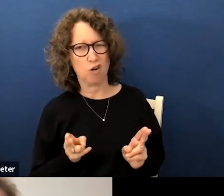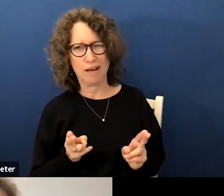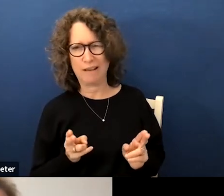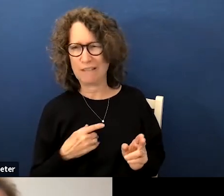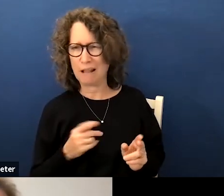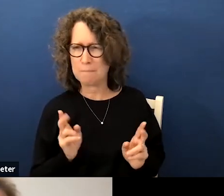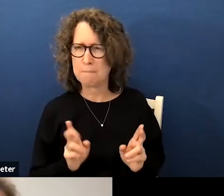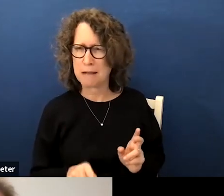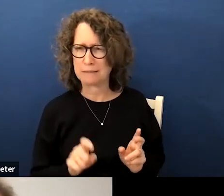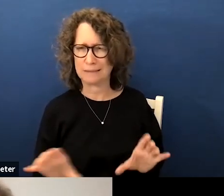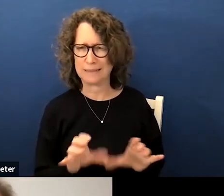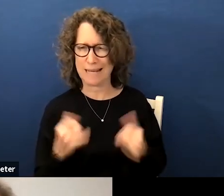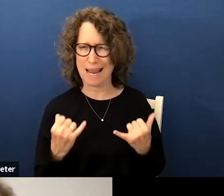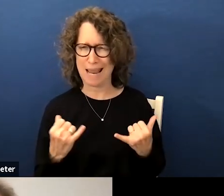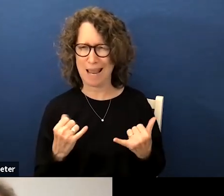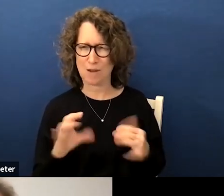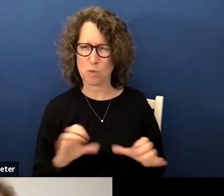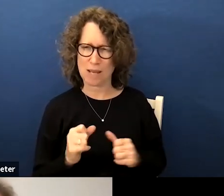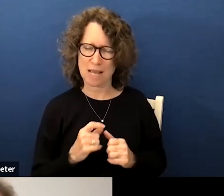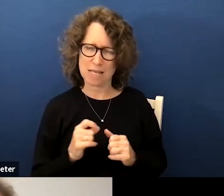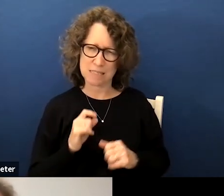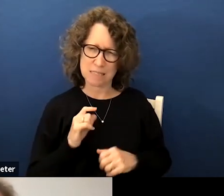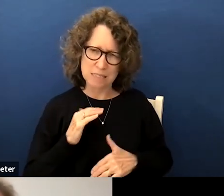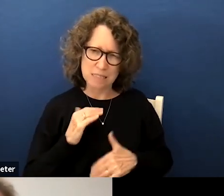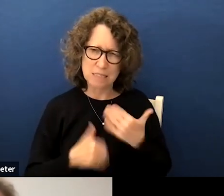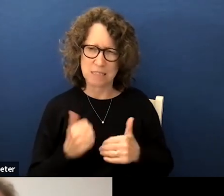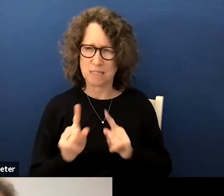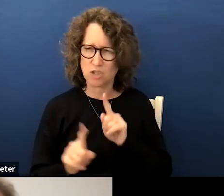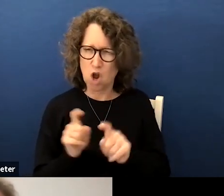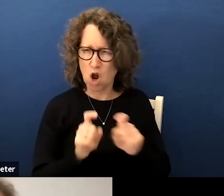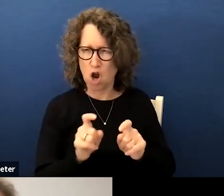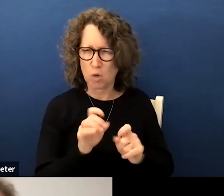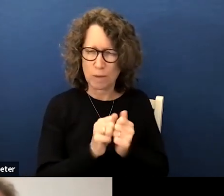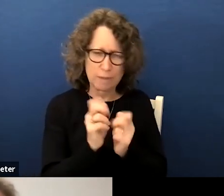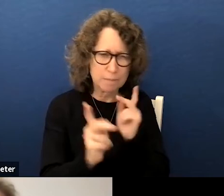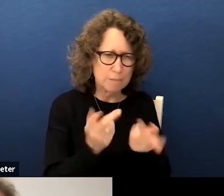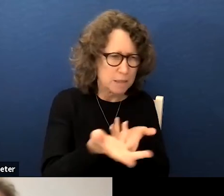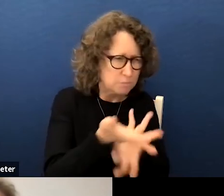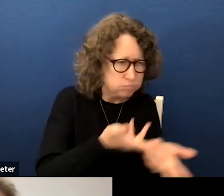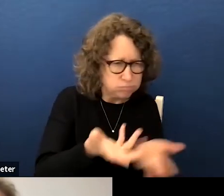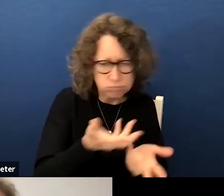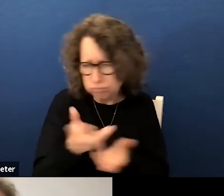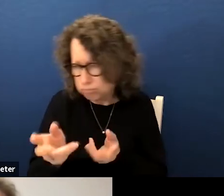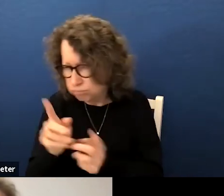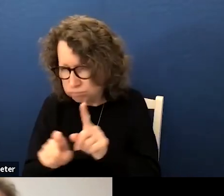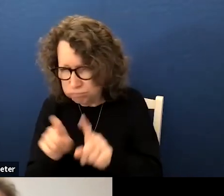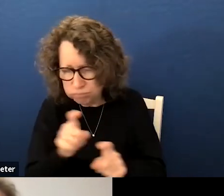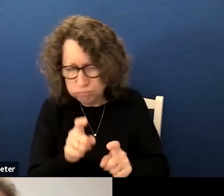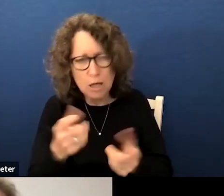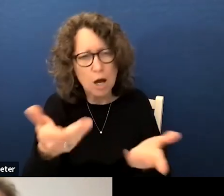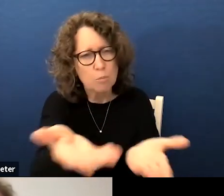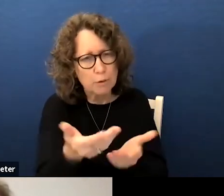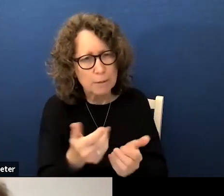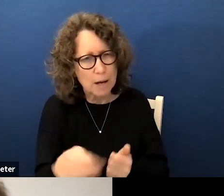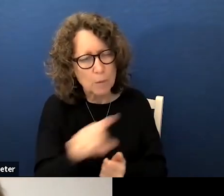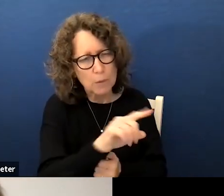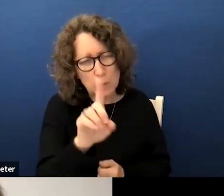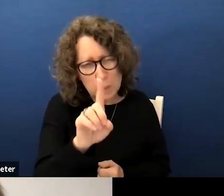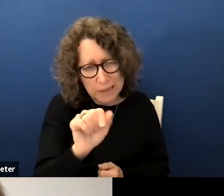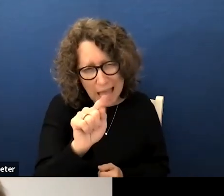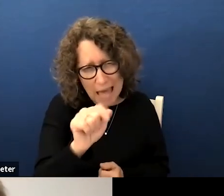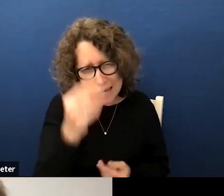around having us really go out and talk to people about this issue bringing back to you data